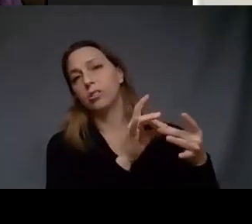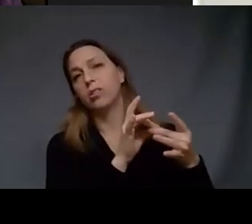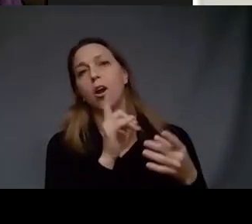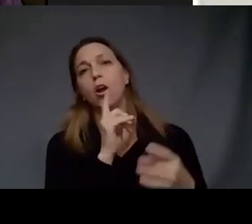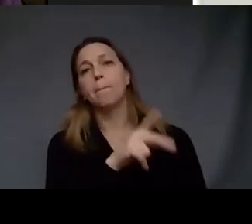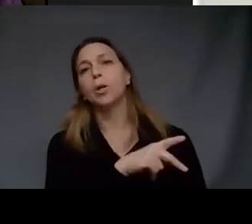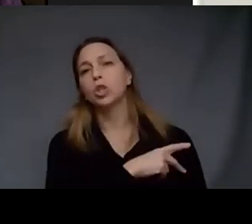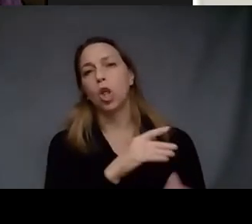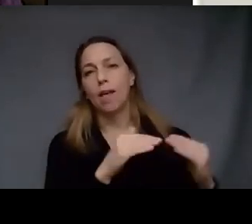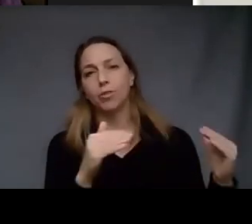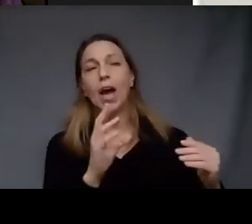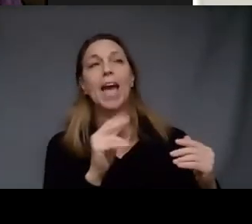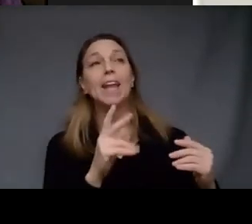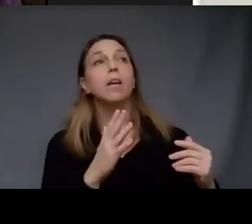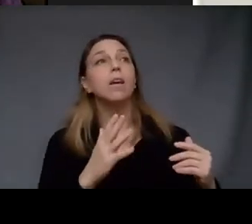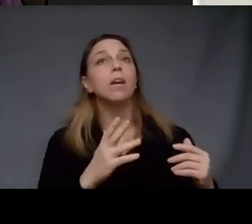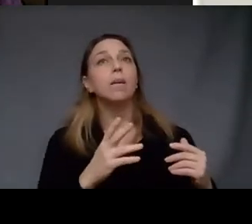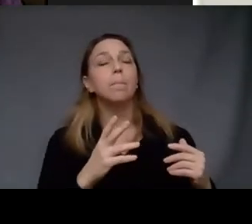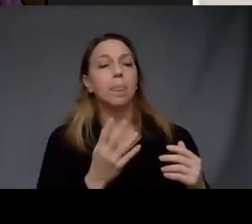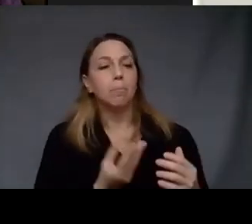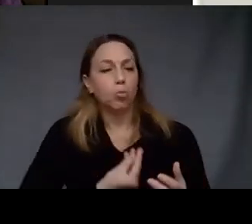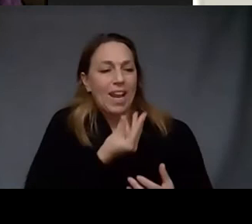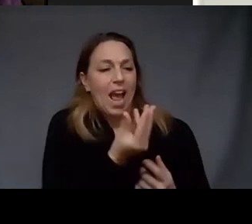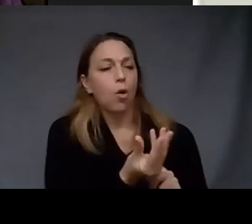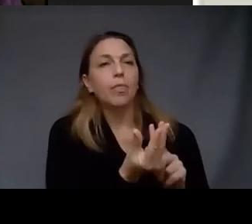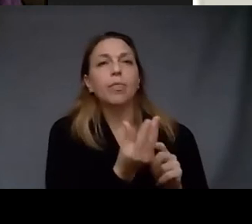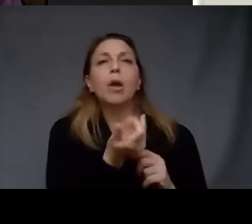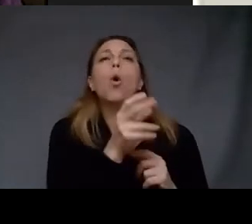level and bring their own story to the painting